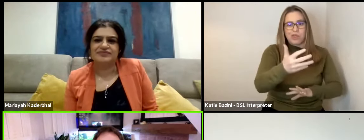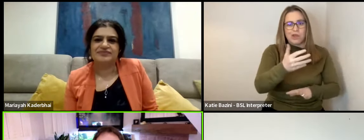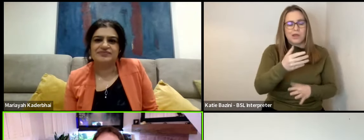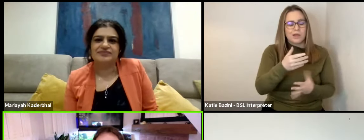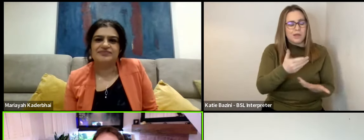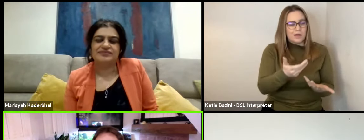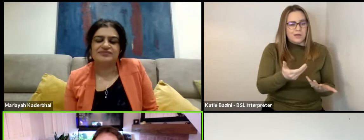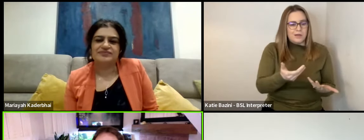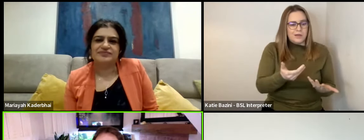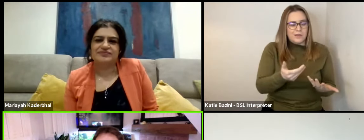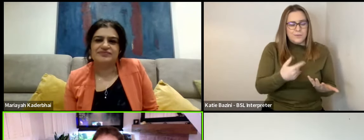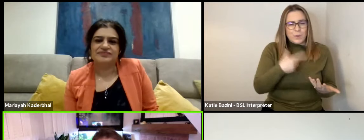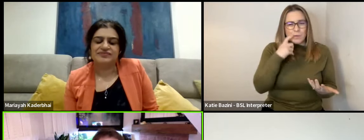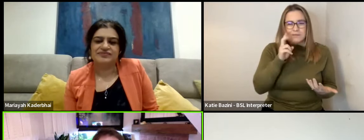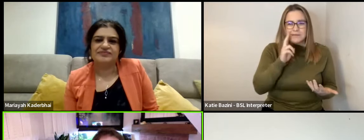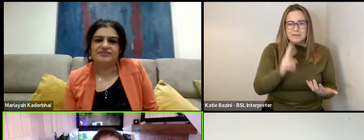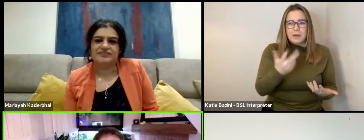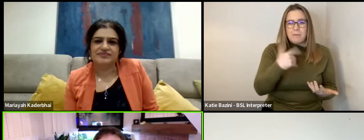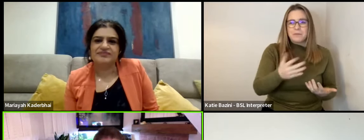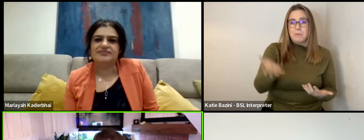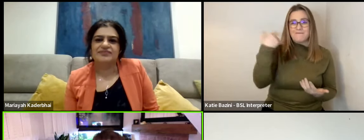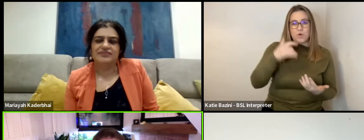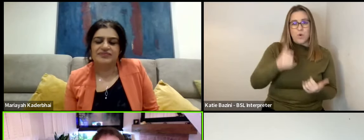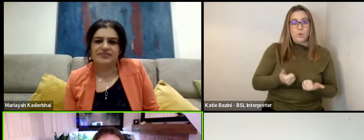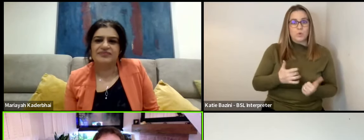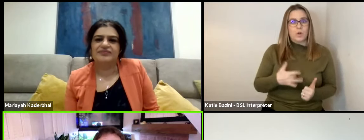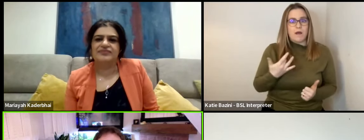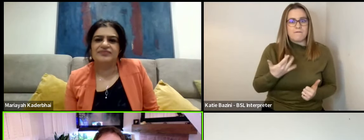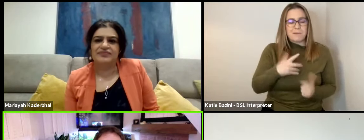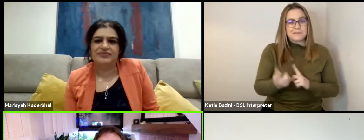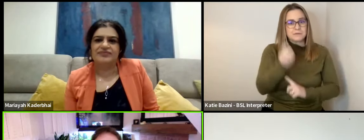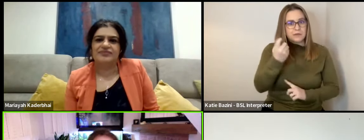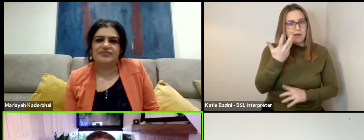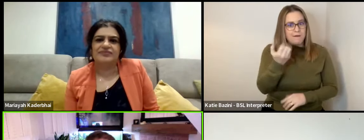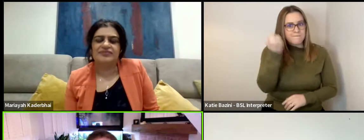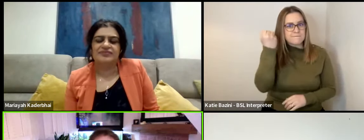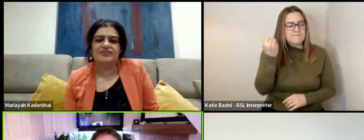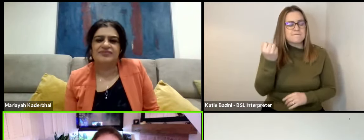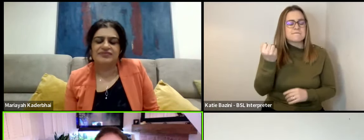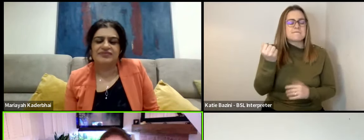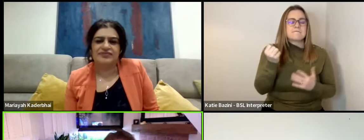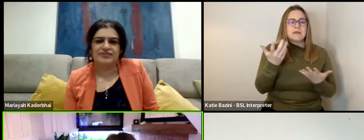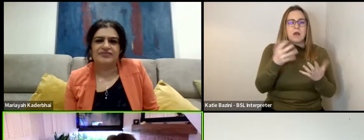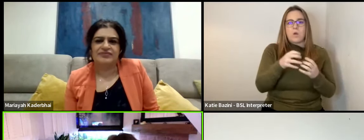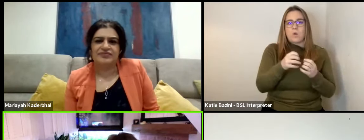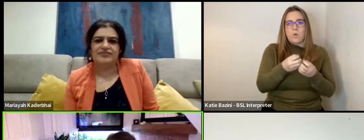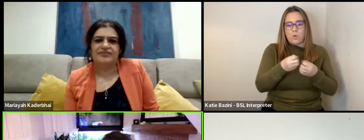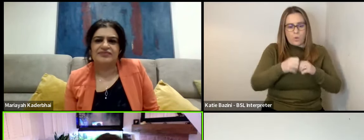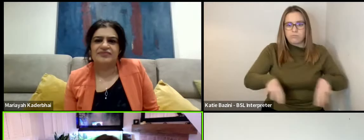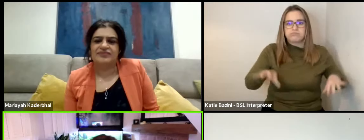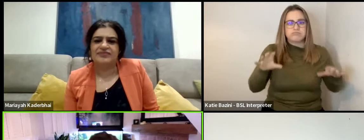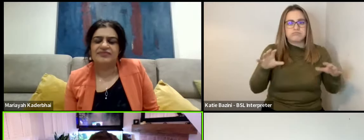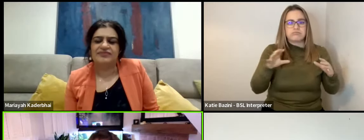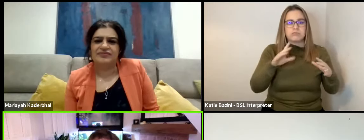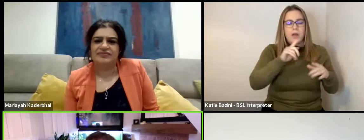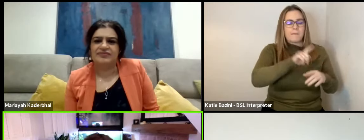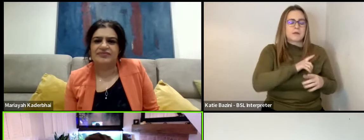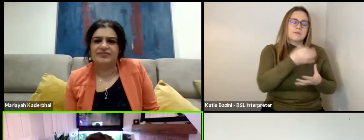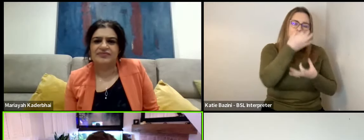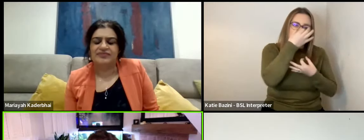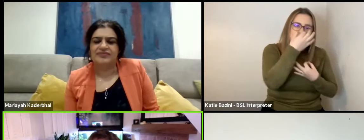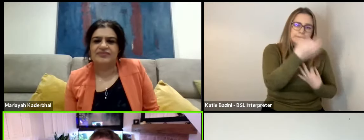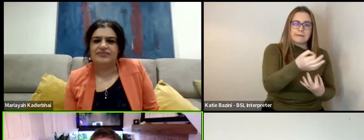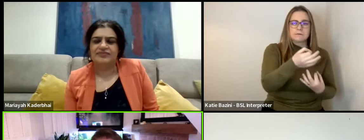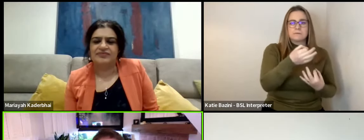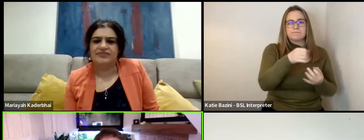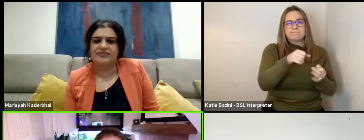what I mean? You can see he must have had a good life. He has been successful. But now because of his addiction and his demons